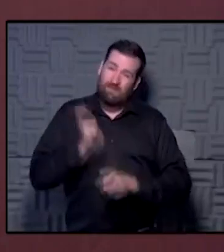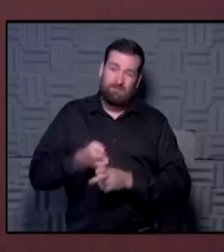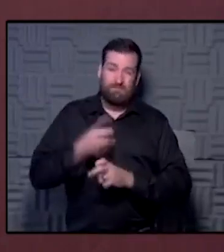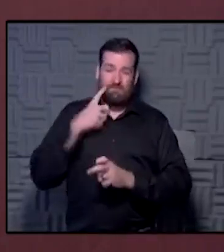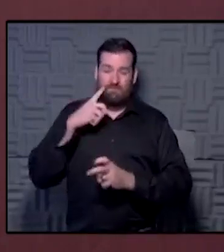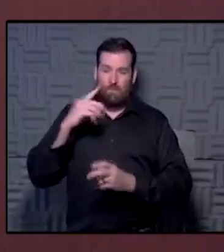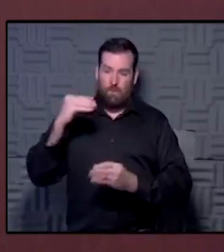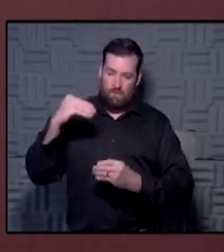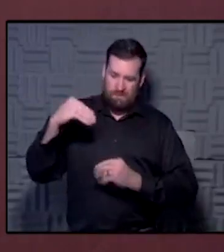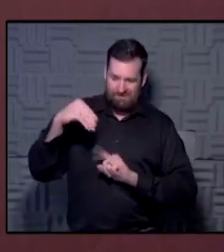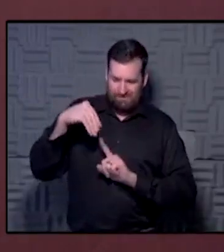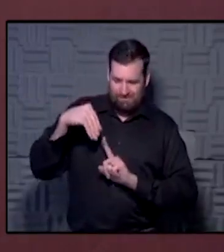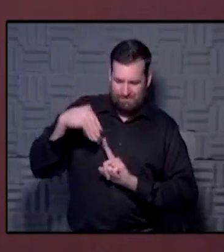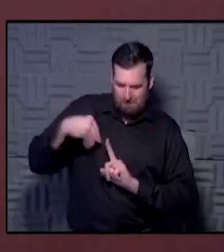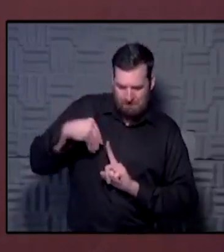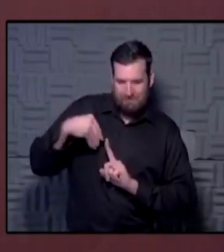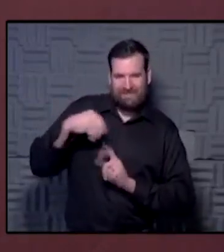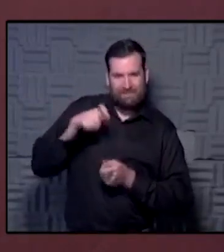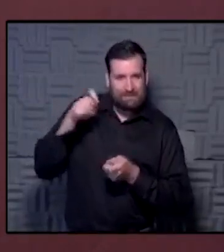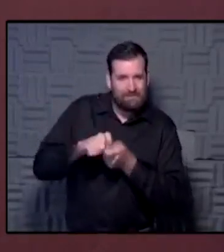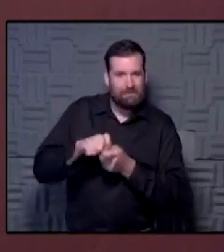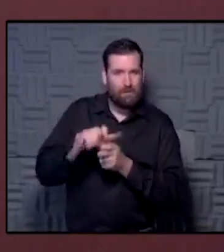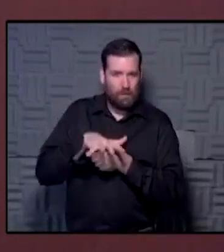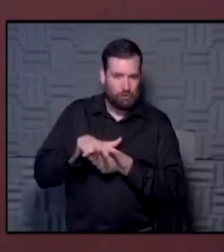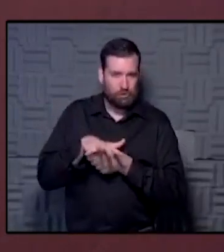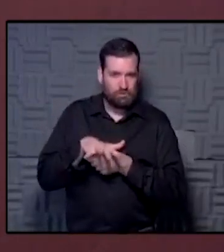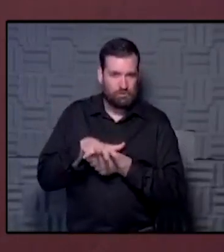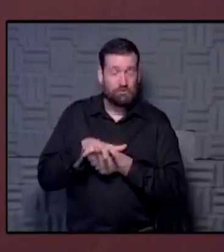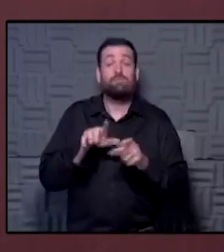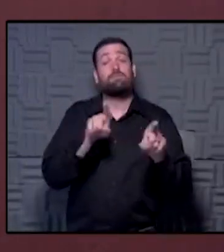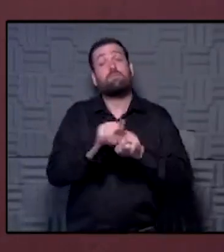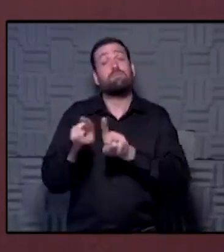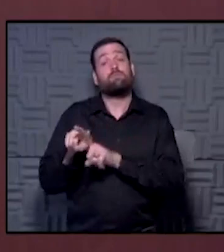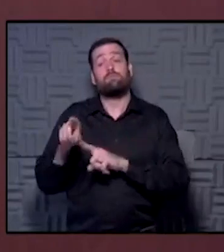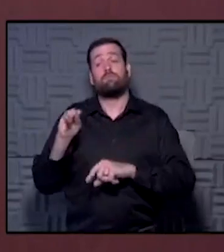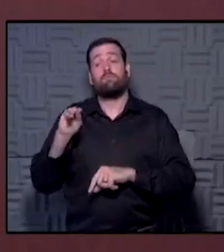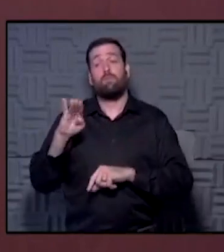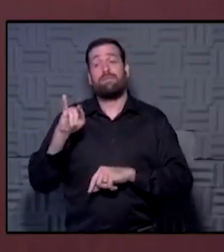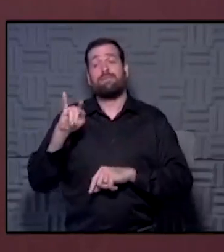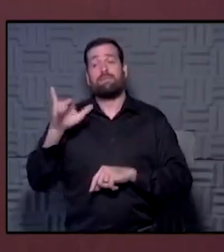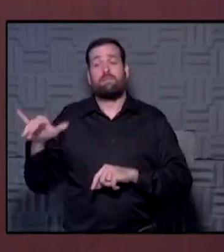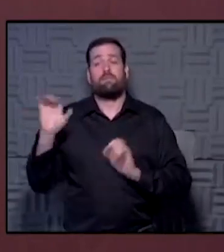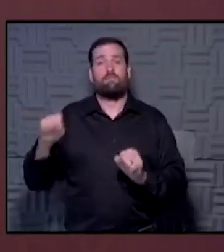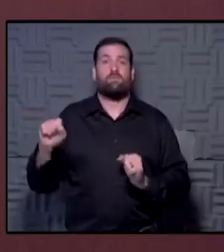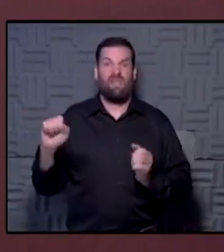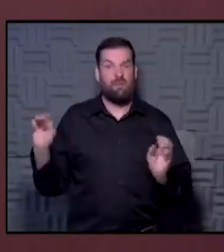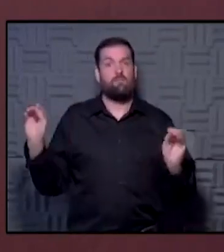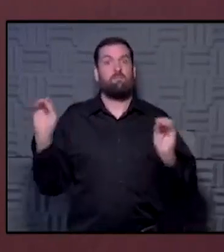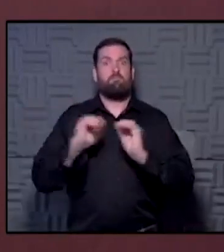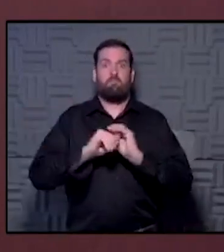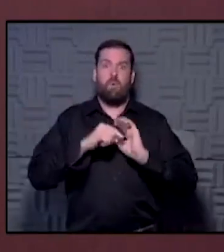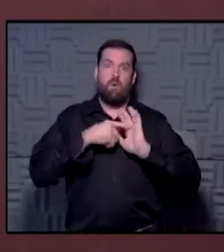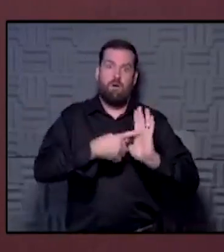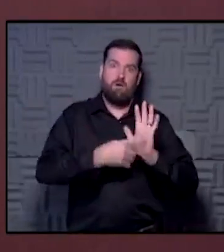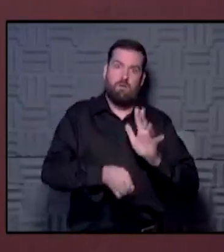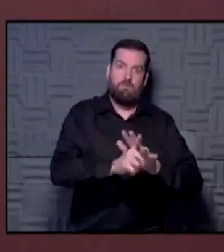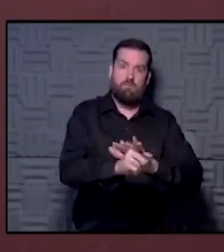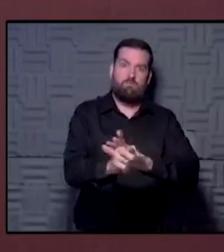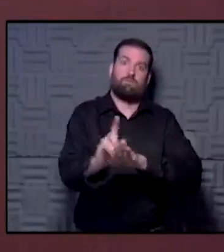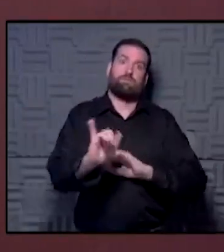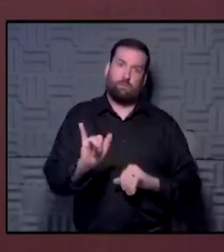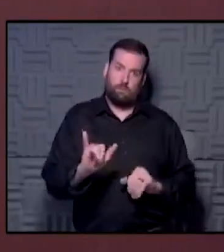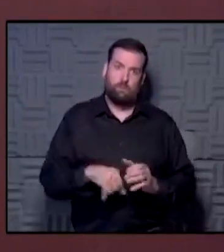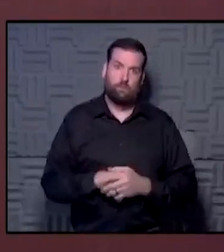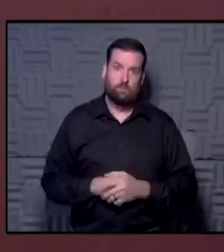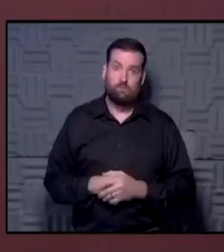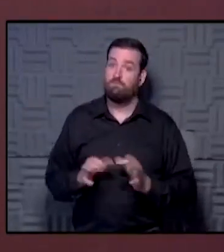radiation to the precise location as well. And also, sometimes obesity can be related to more side effects from cancer treatment. So I think those are all important